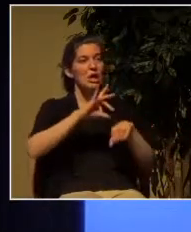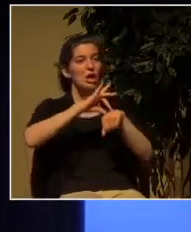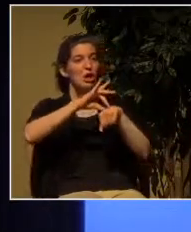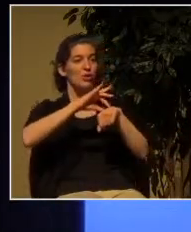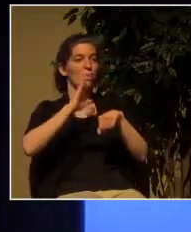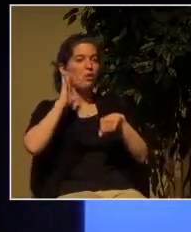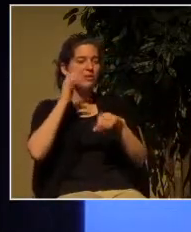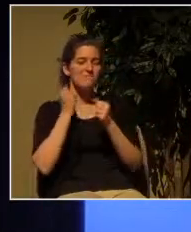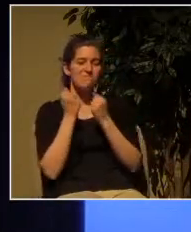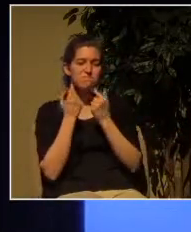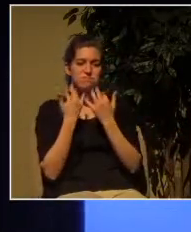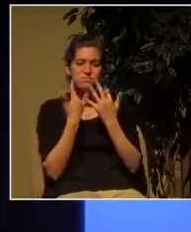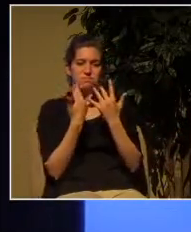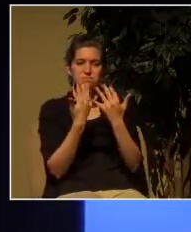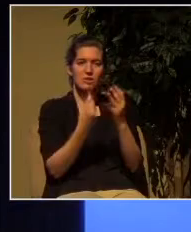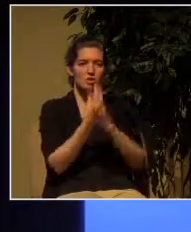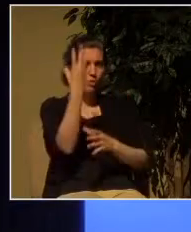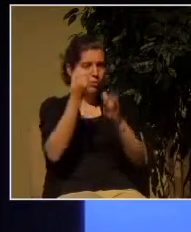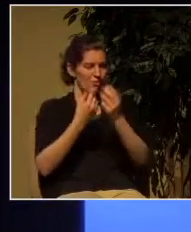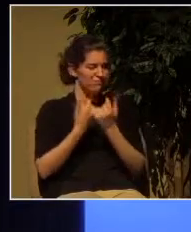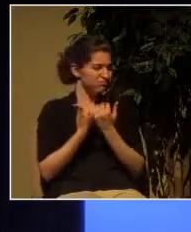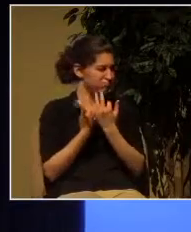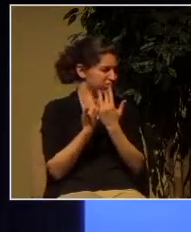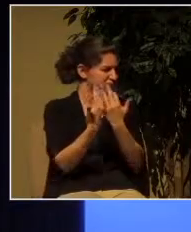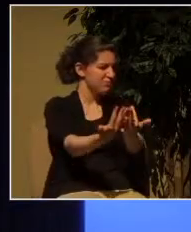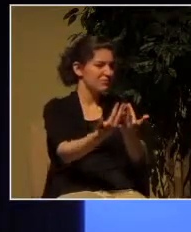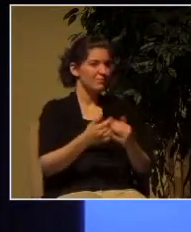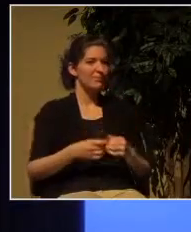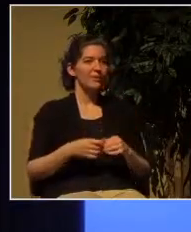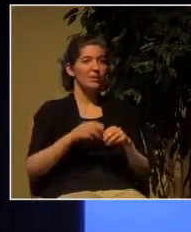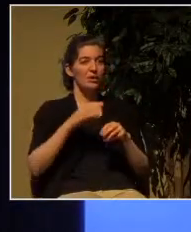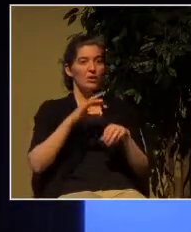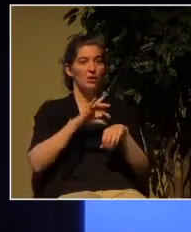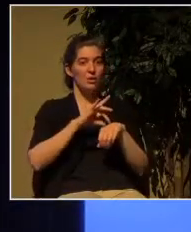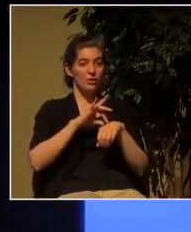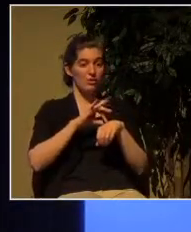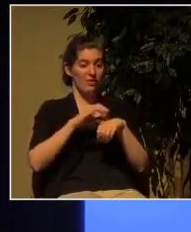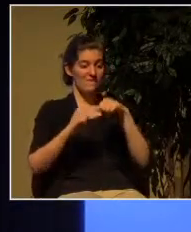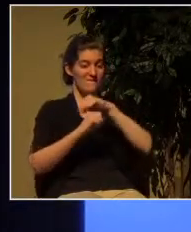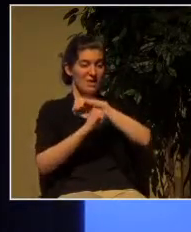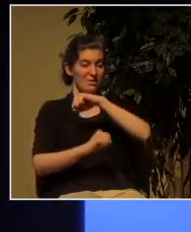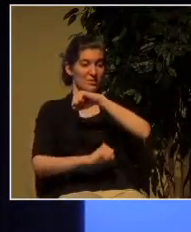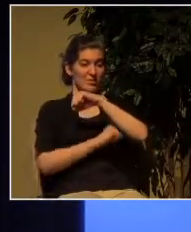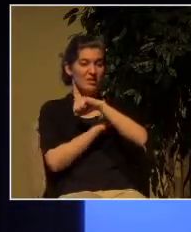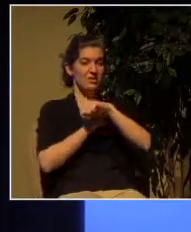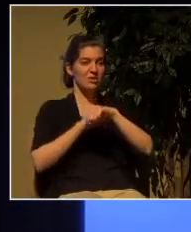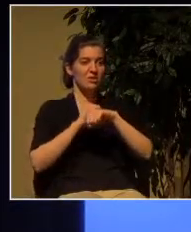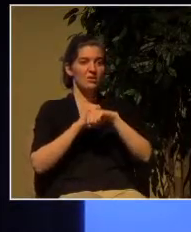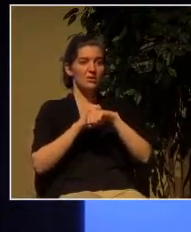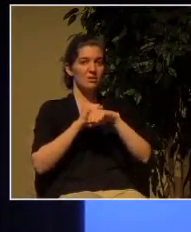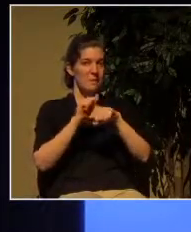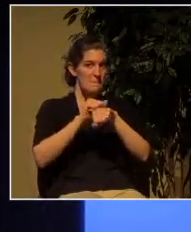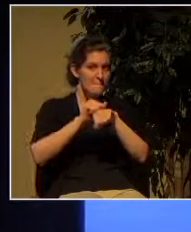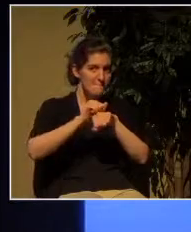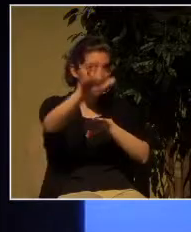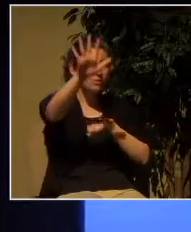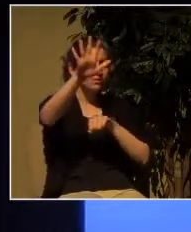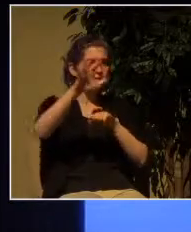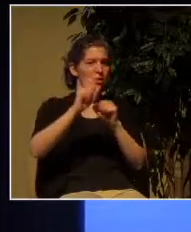its harvests and set on fire the foundations of the mountains